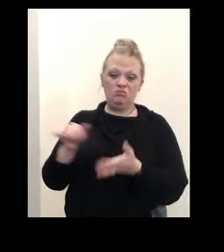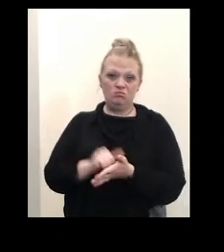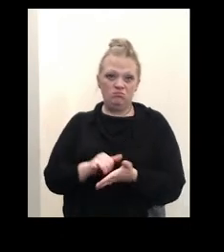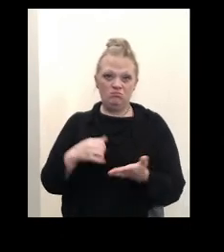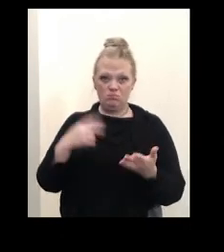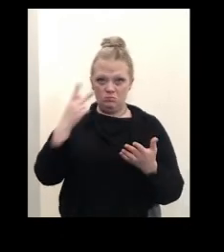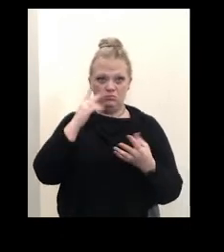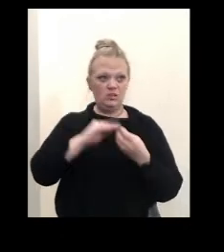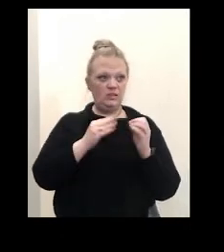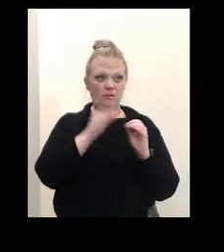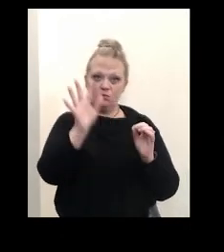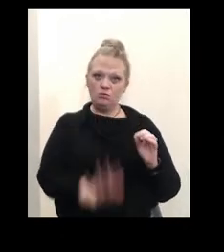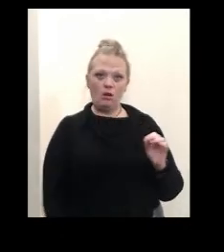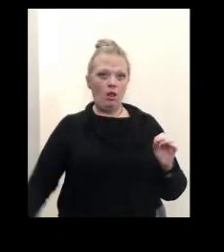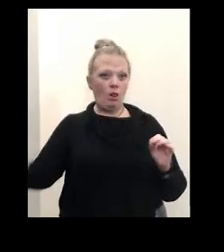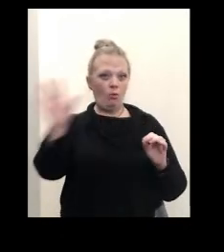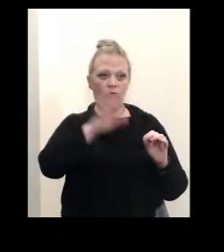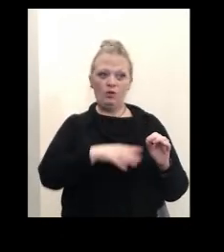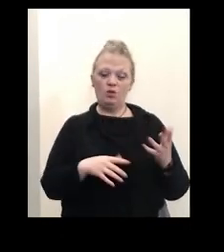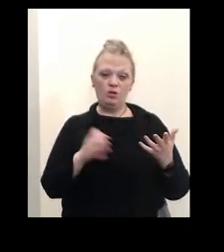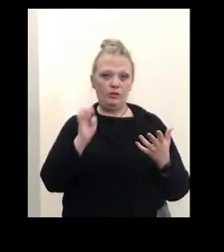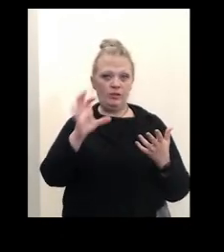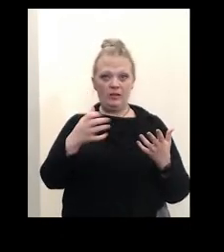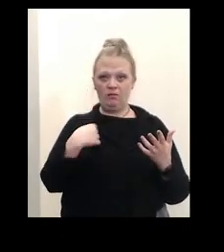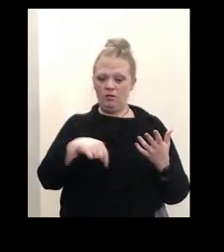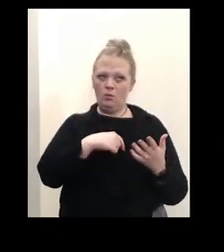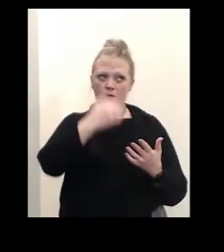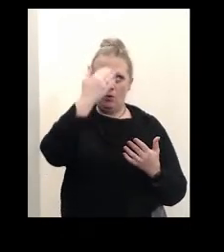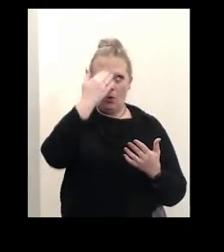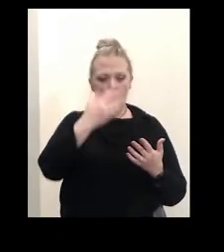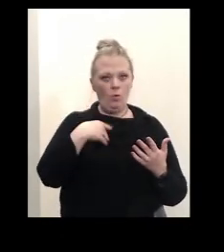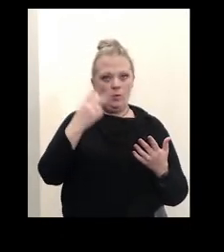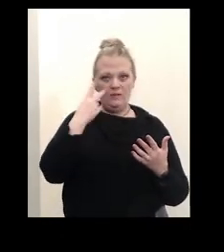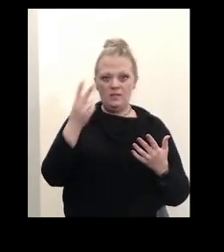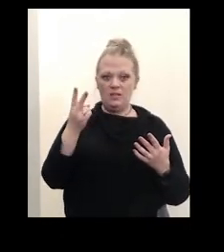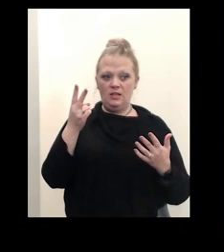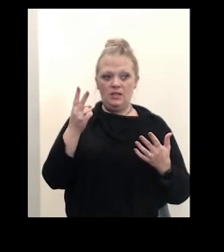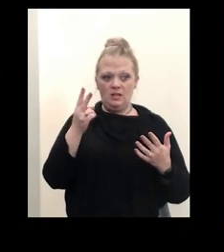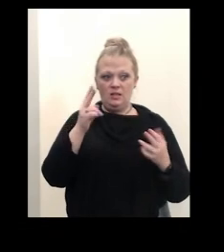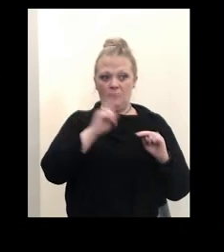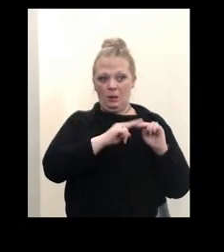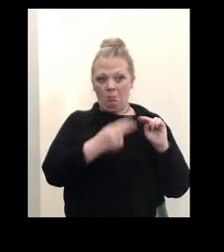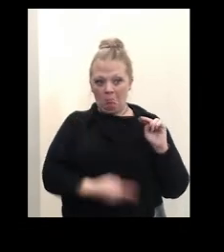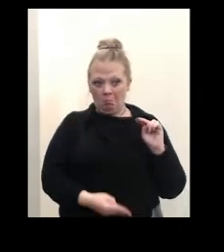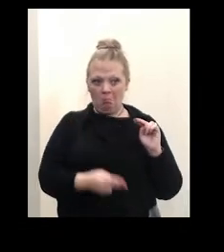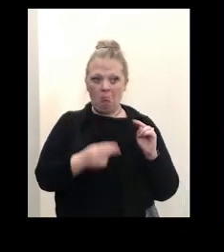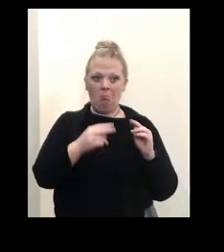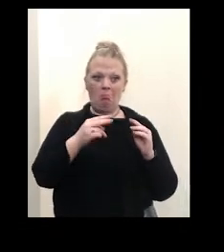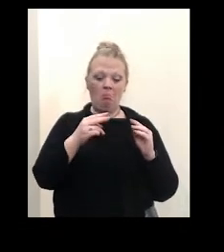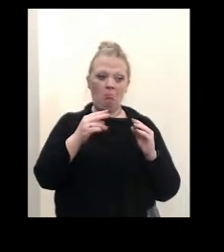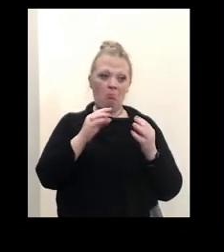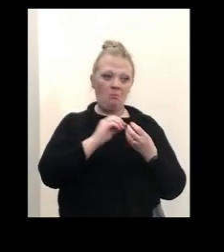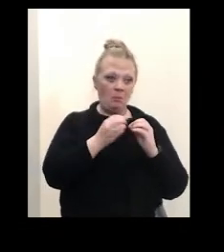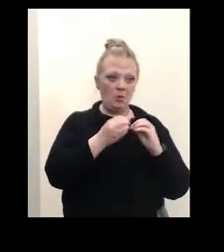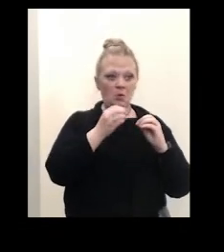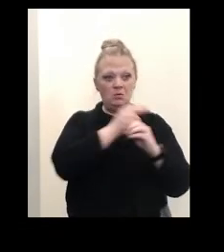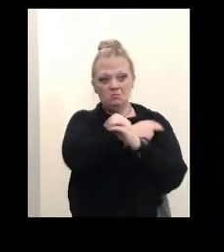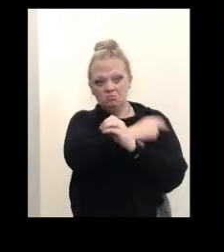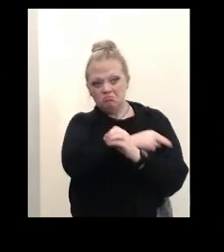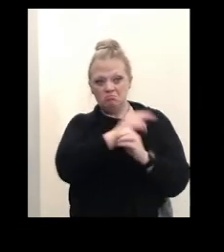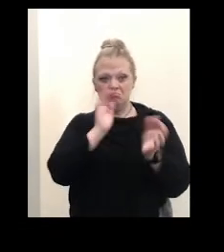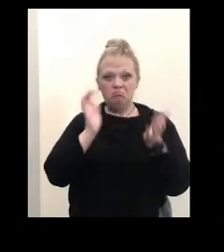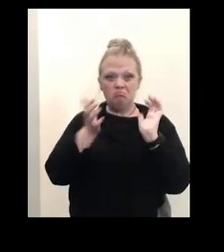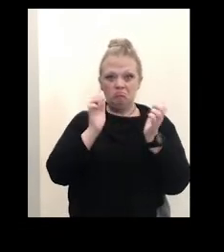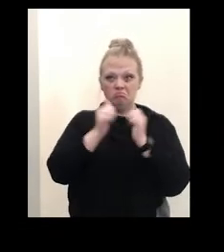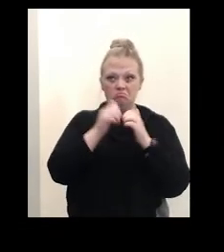across Erie County. We know what we were dealing with. We've seen the declination in cases, hospitalizations, and making comparisons to our friends in the